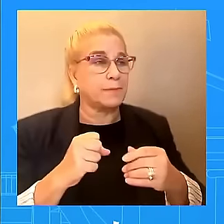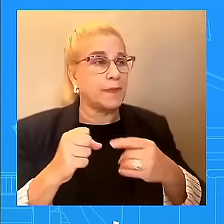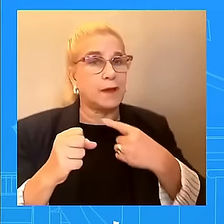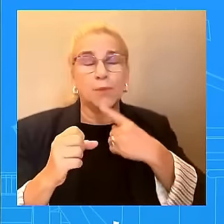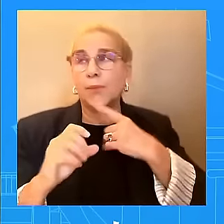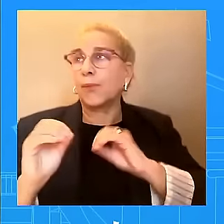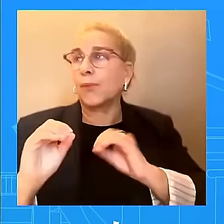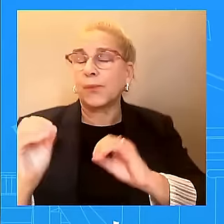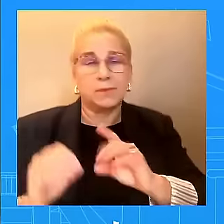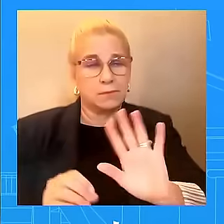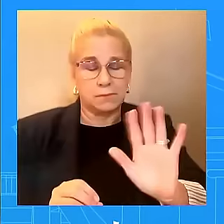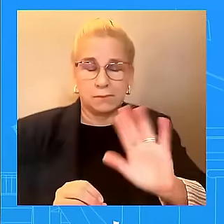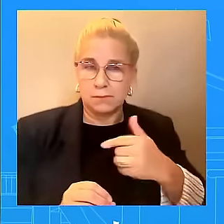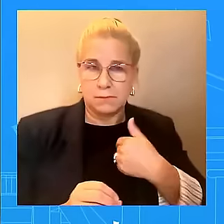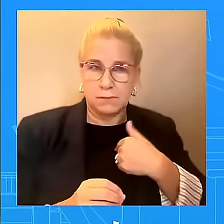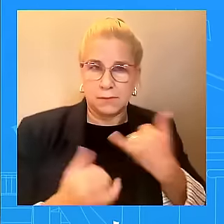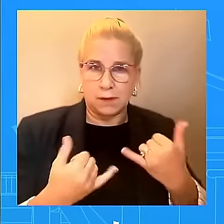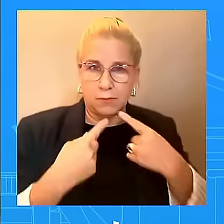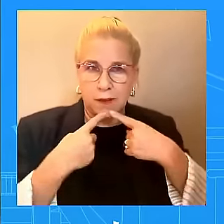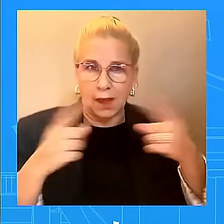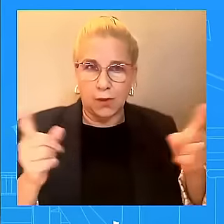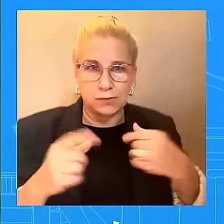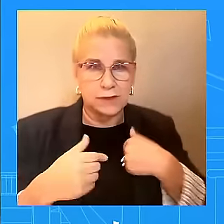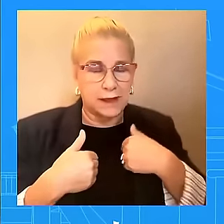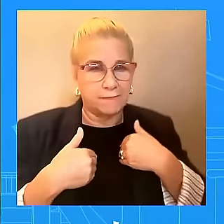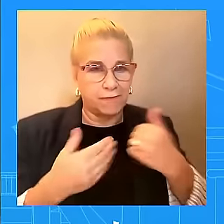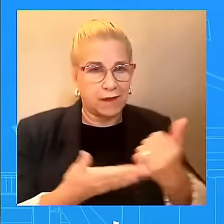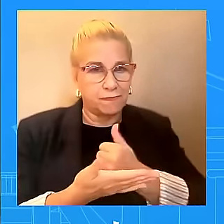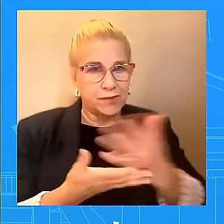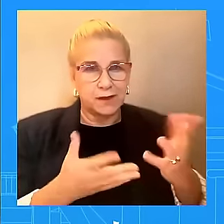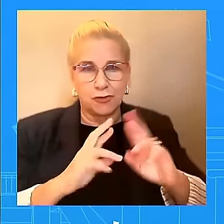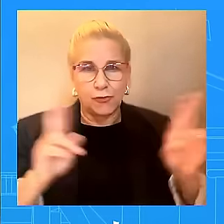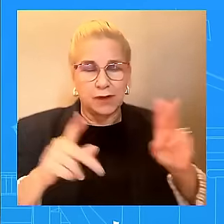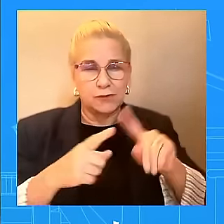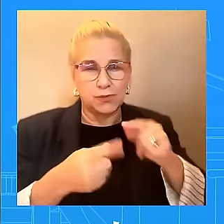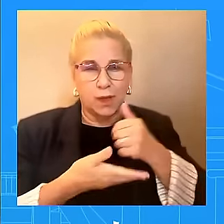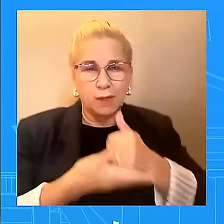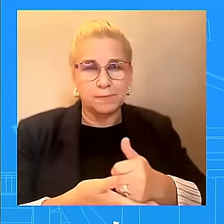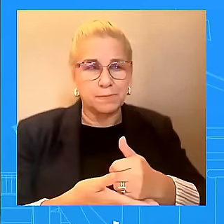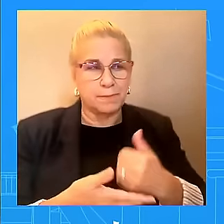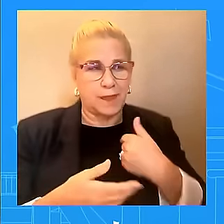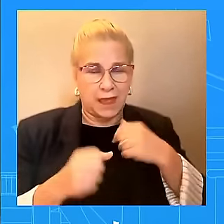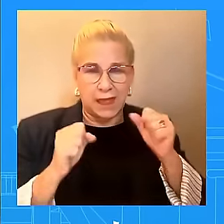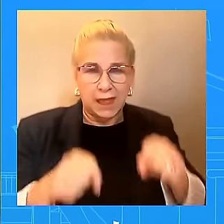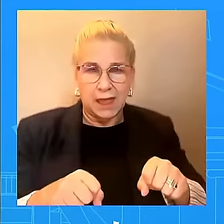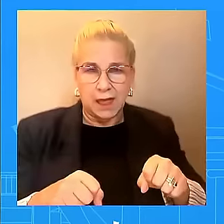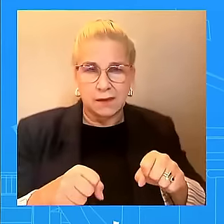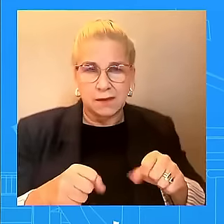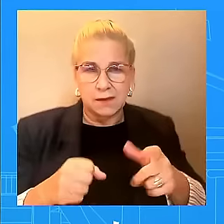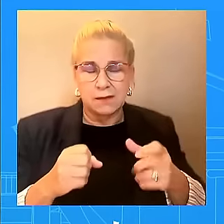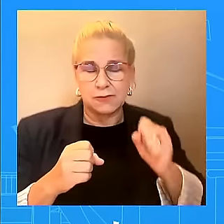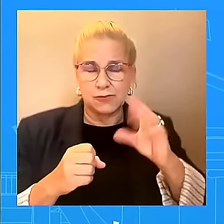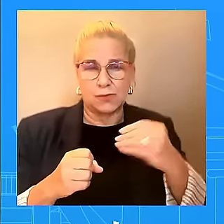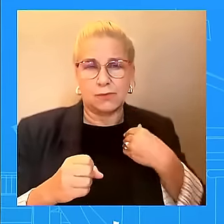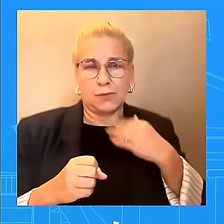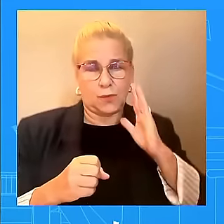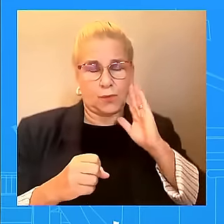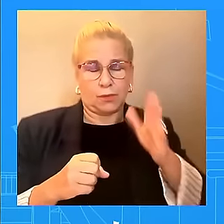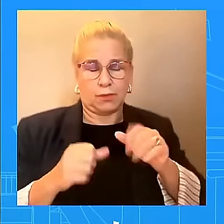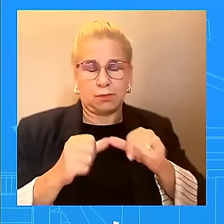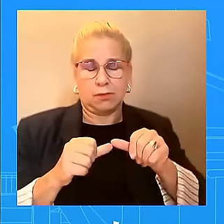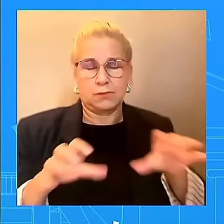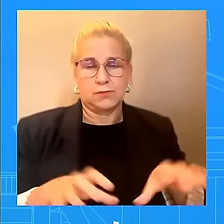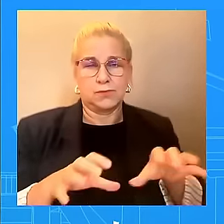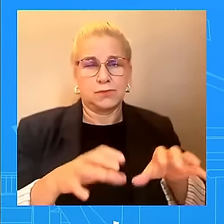misinformation, disinformation is indeed dangerous. It gets in the way in what we're trying to do here. It does. And there's been a lot of